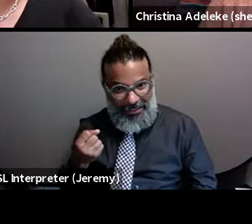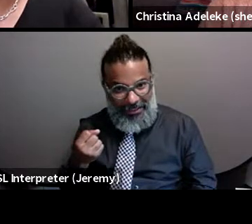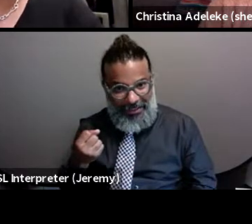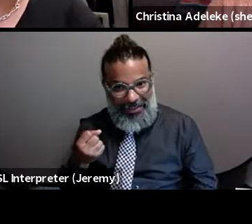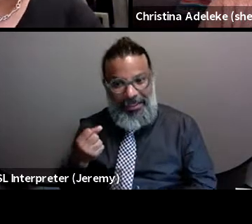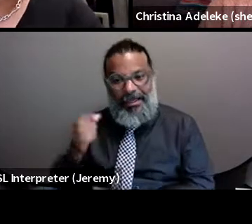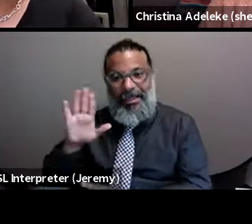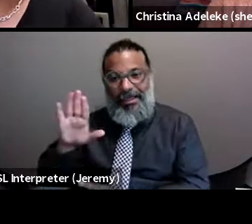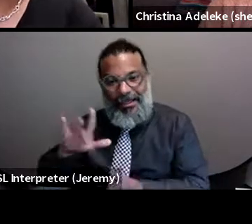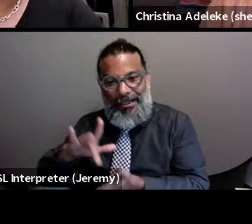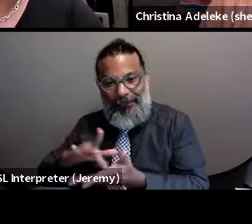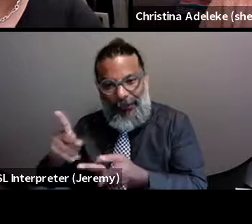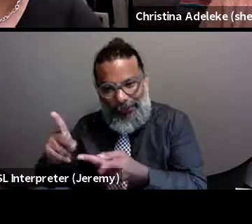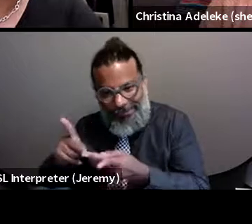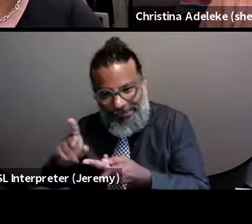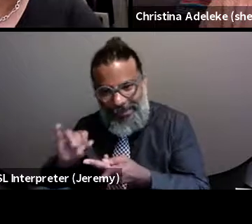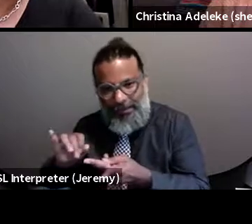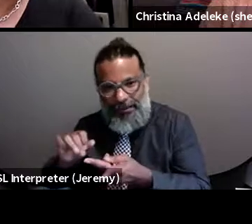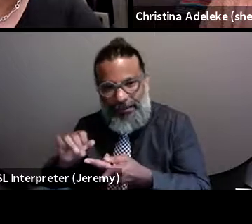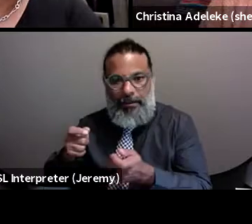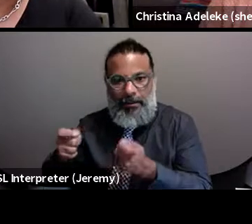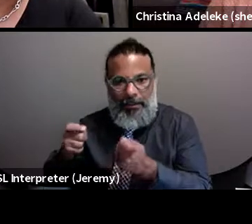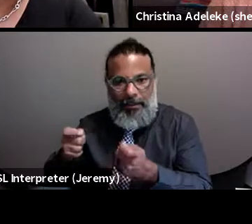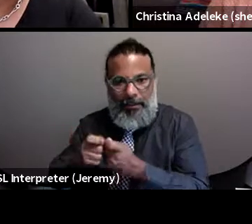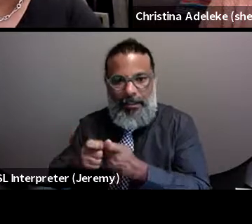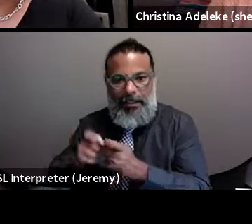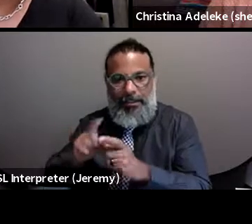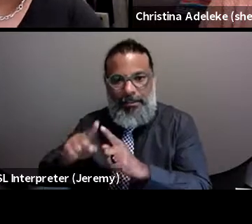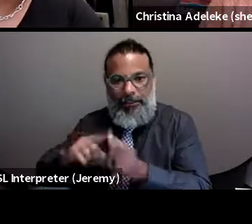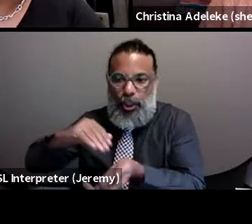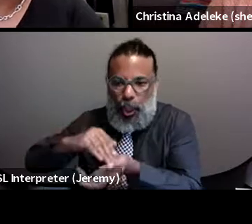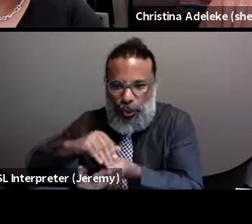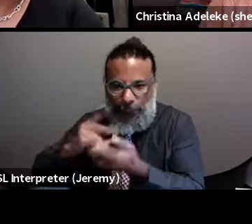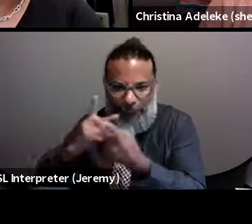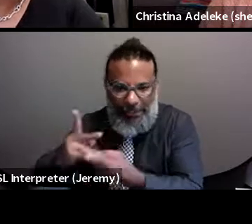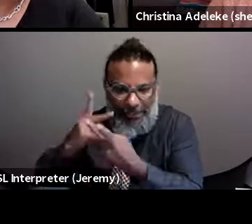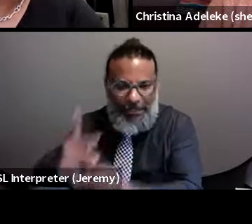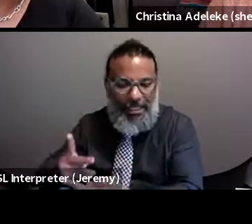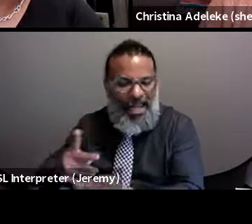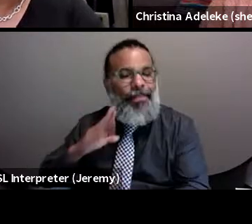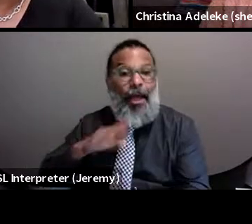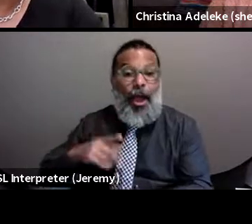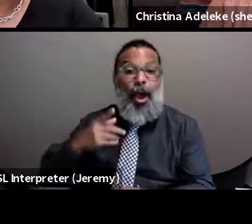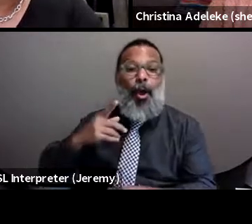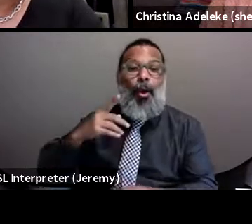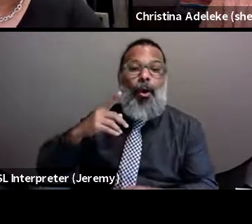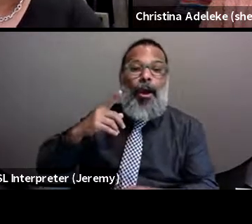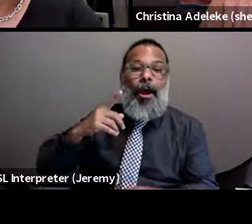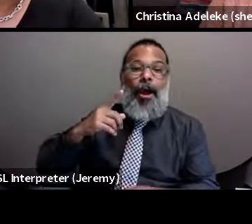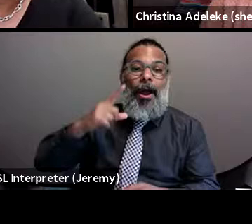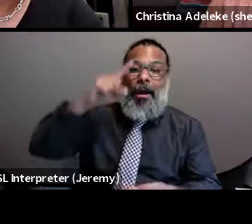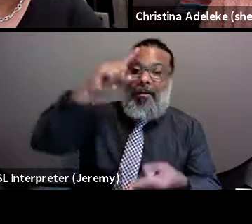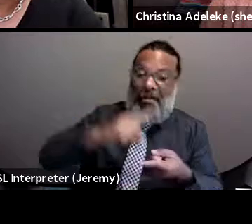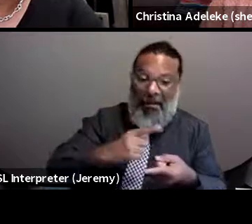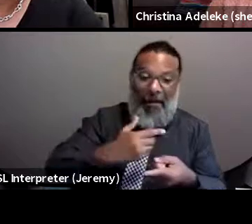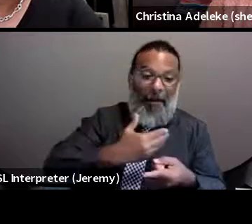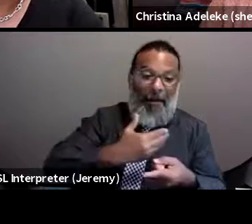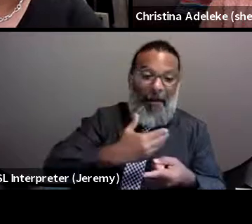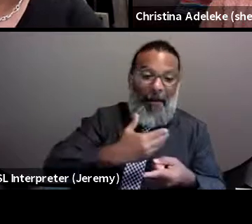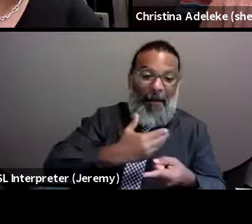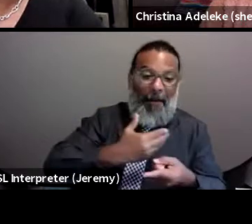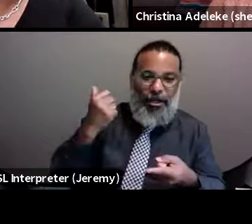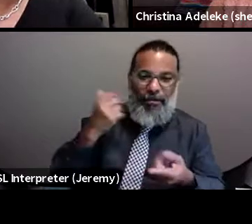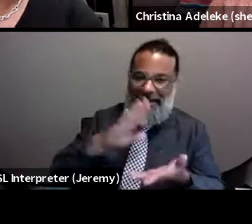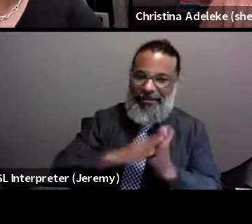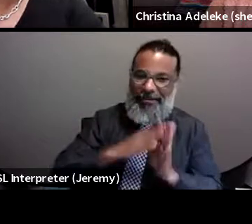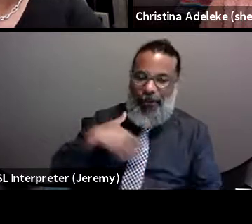had to, you know, deal, go to more doctor visits, something that I thought it was going to, you know, be better as, as I age